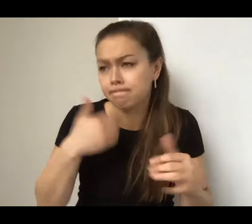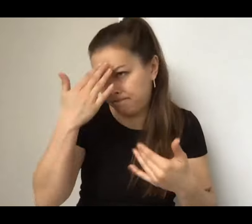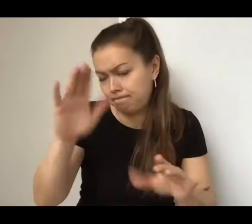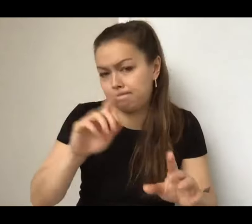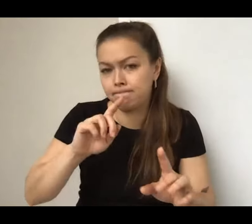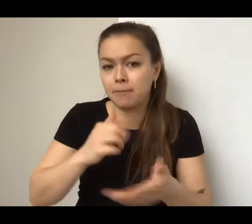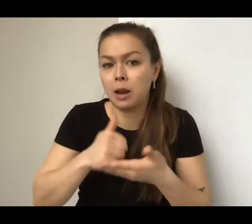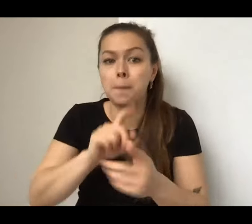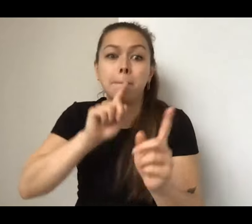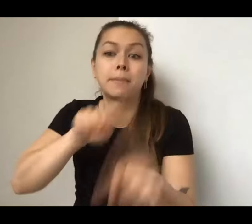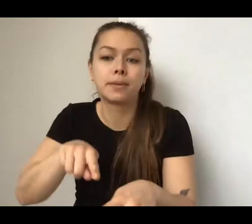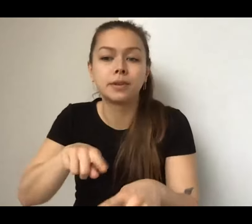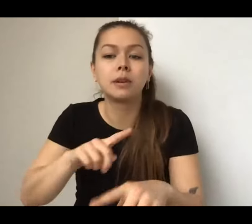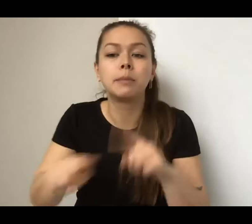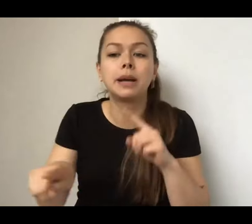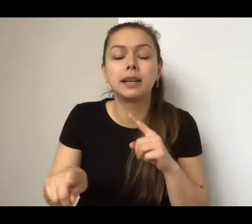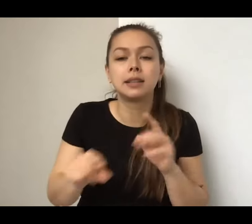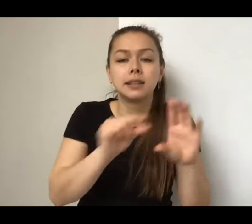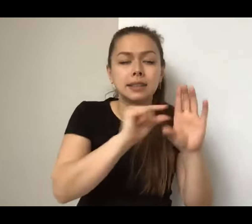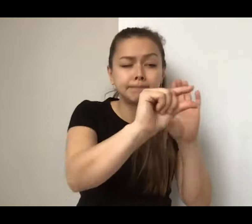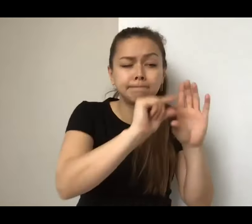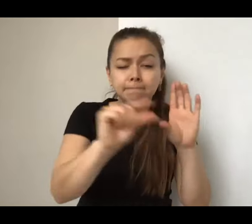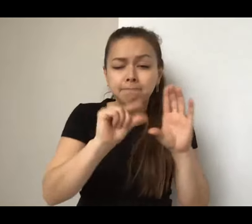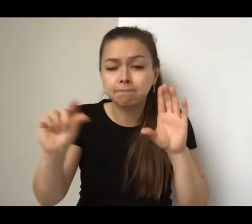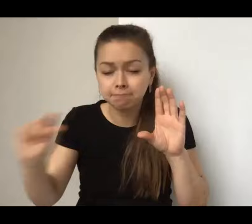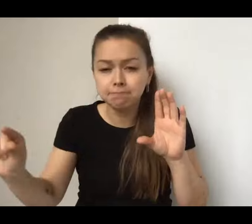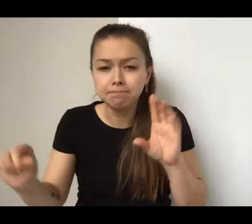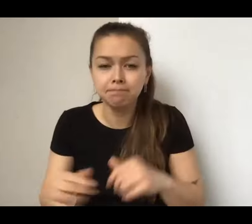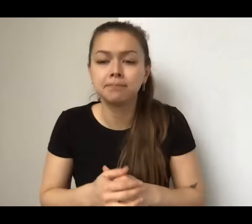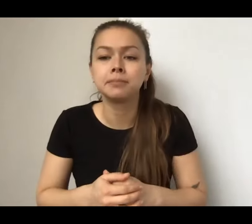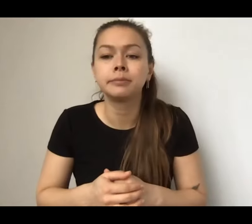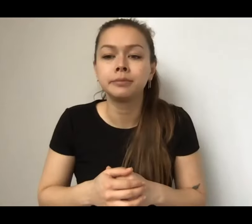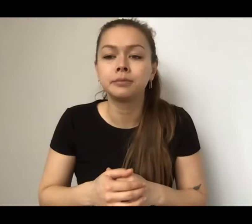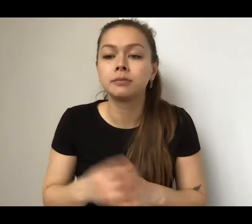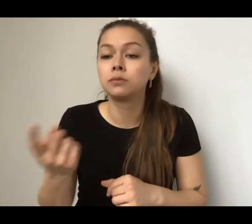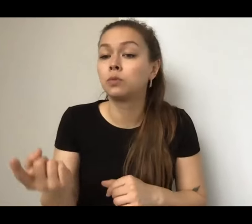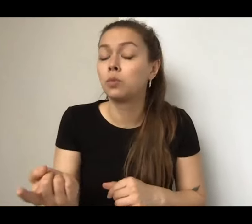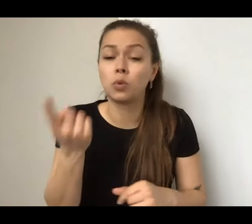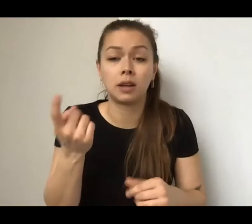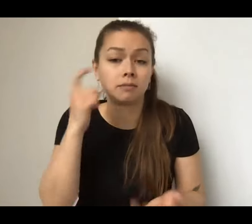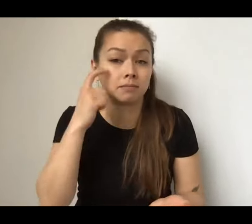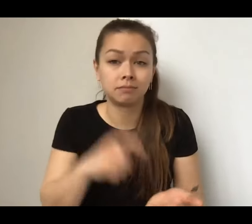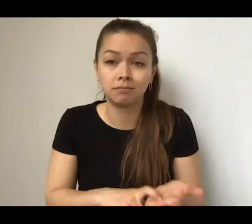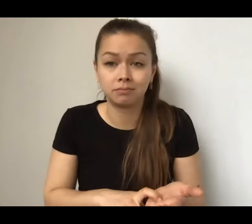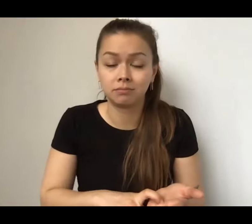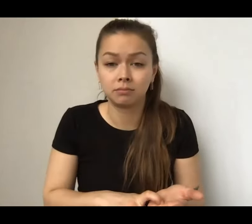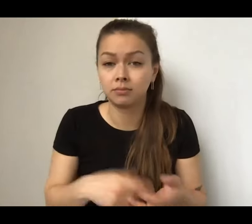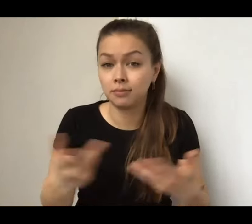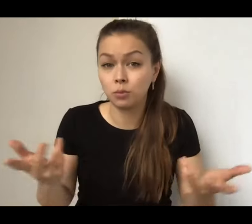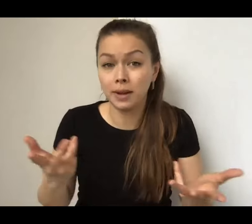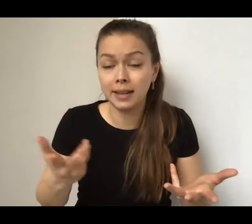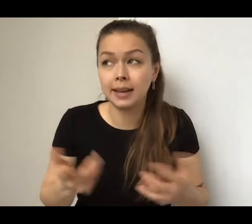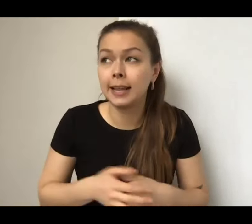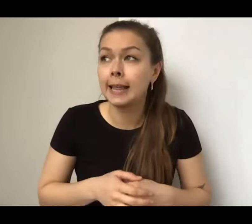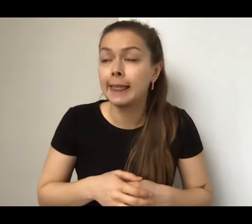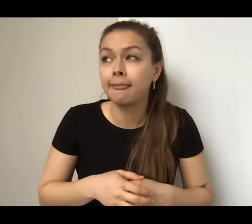that was the allocation that we specifically looked at. And one thing that we realized was, um, we're not able to typically take on